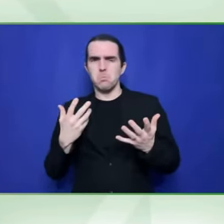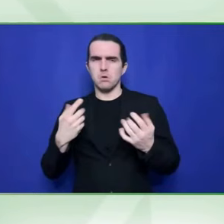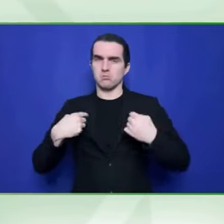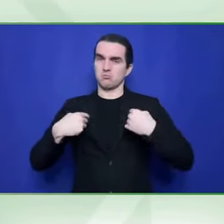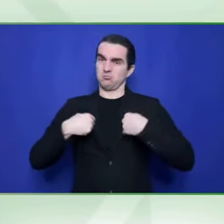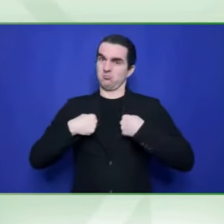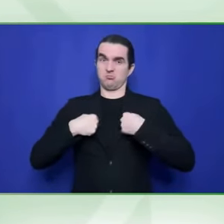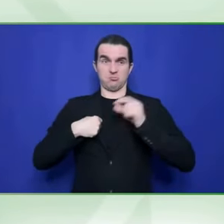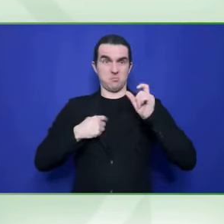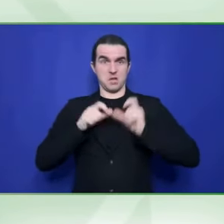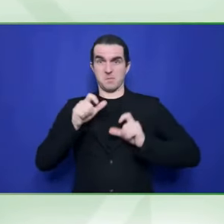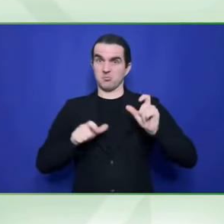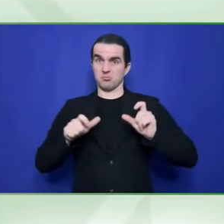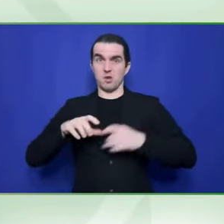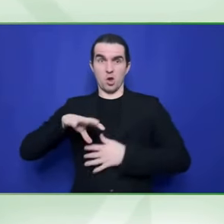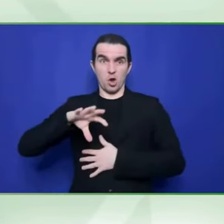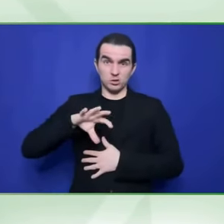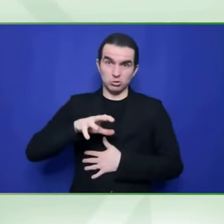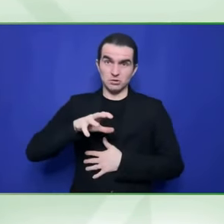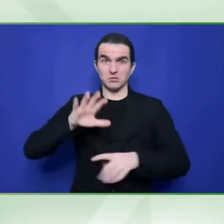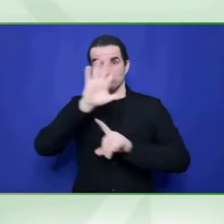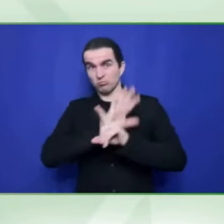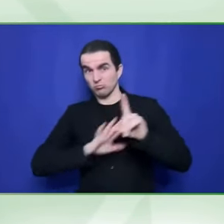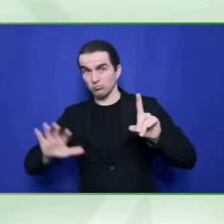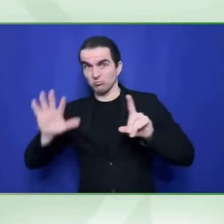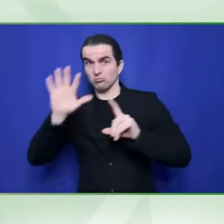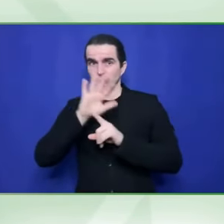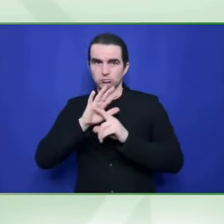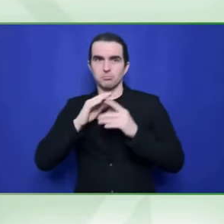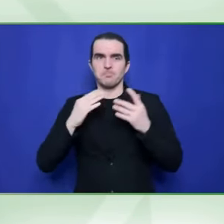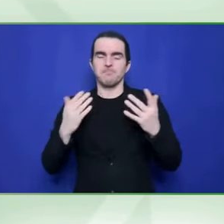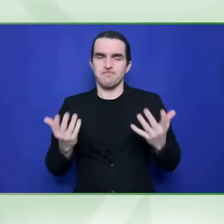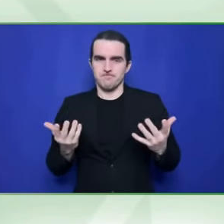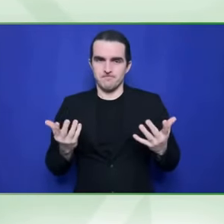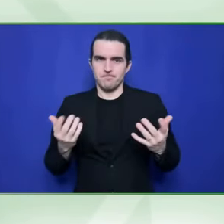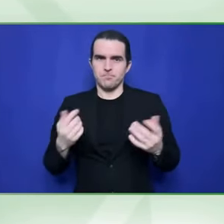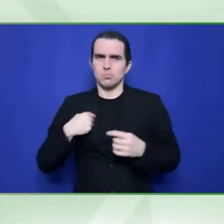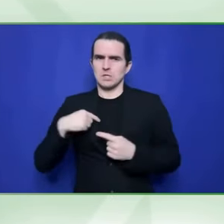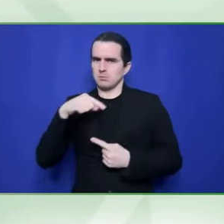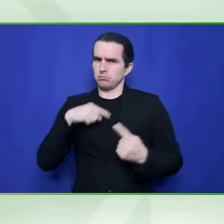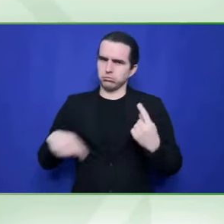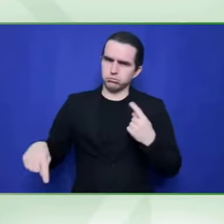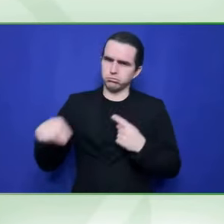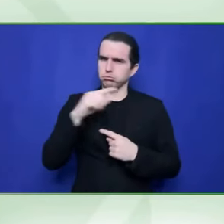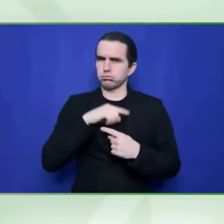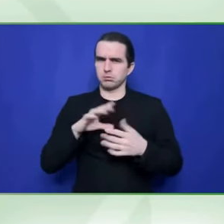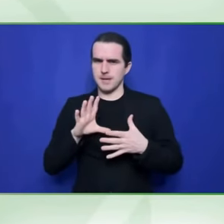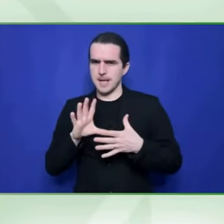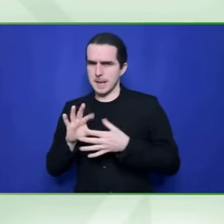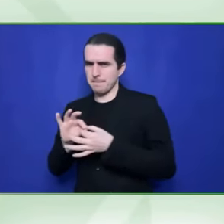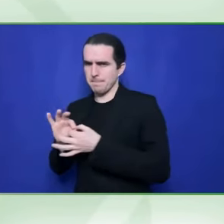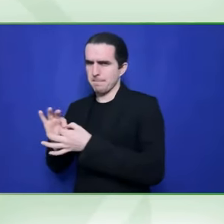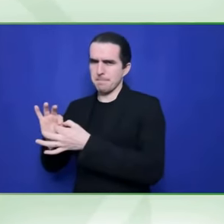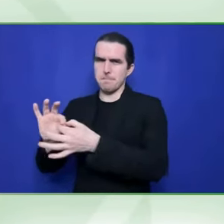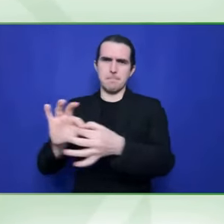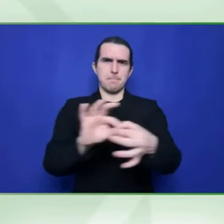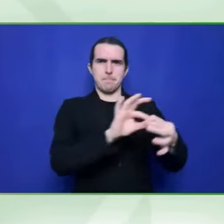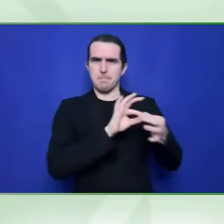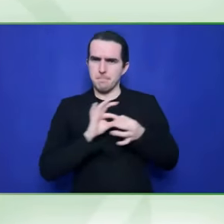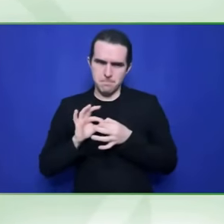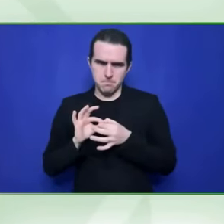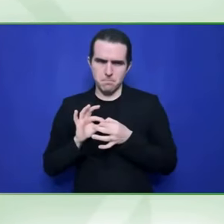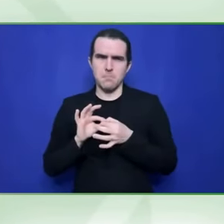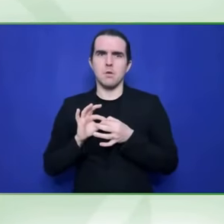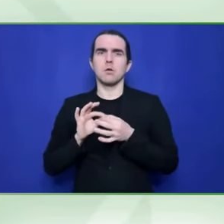I don't know, like the ADA that has a brilliant example of what disability rights and disability advocacy can do. At the same